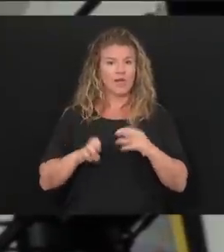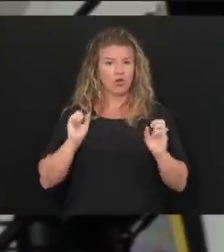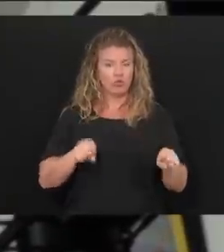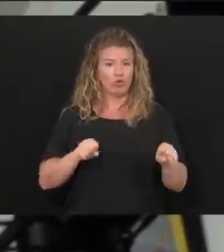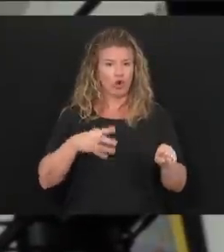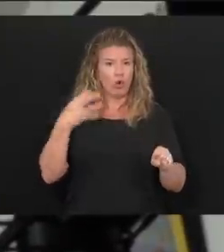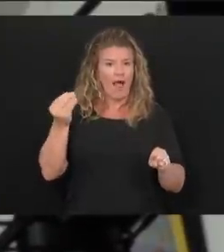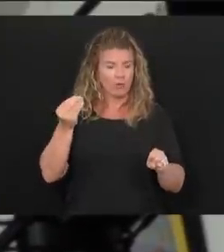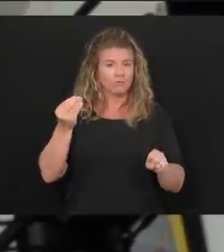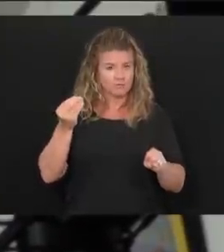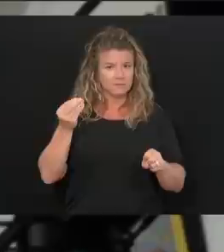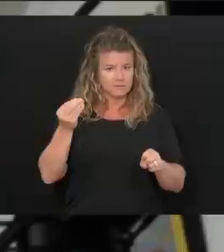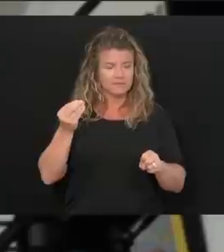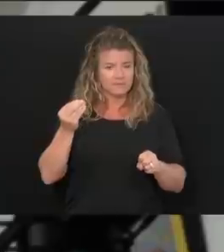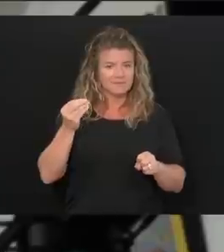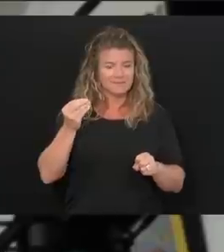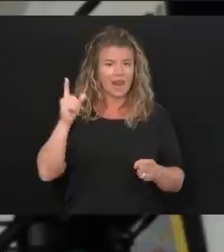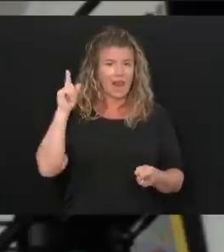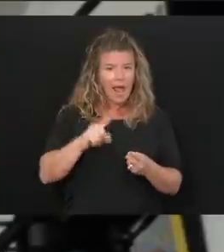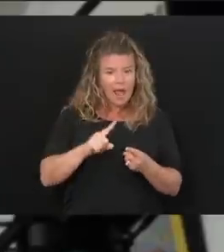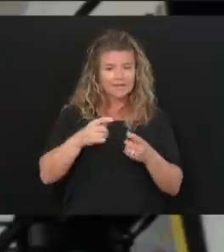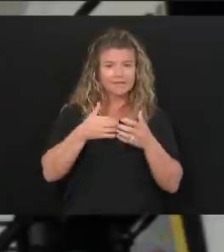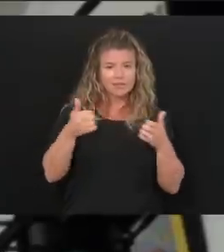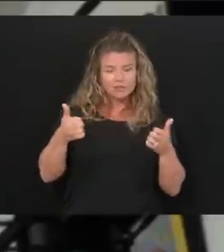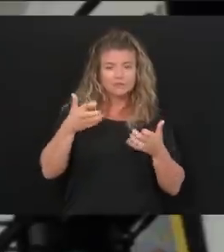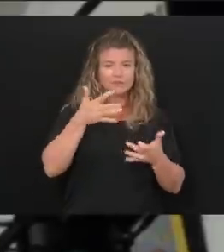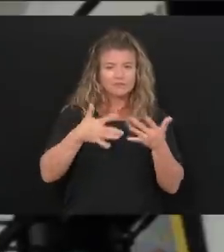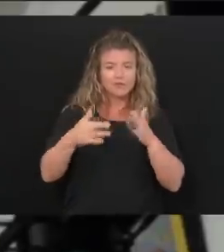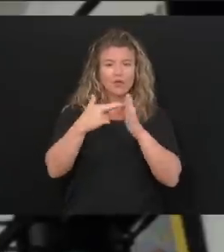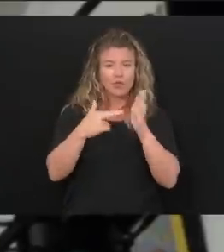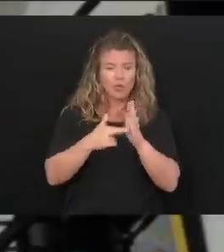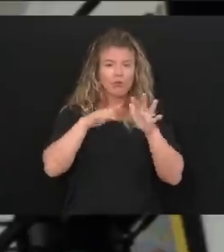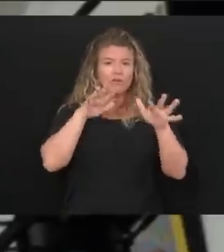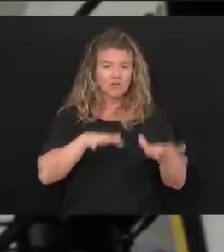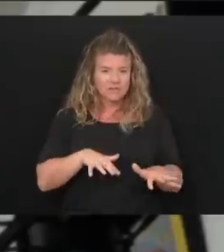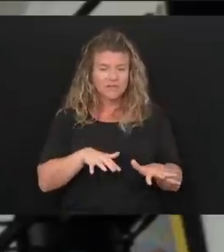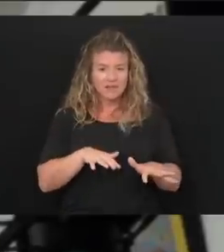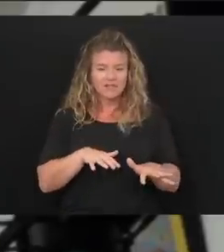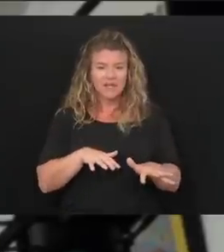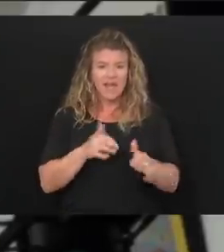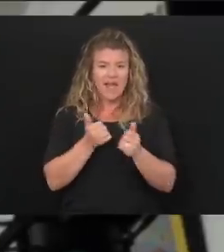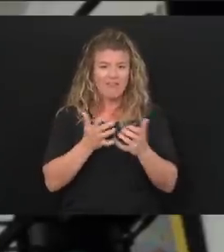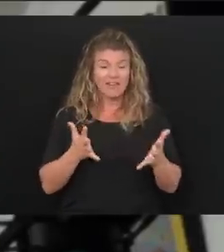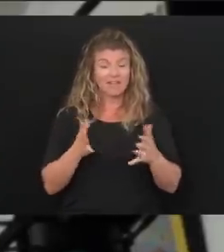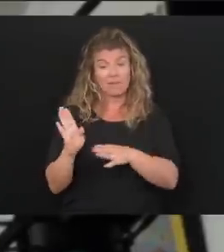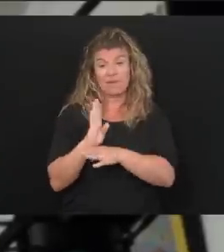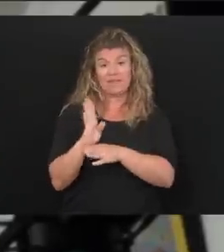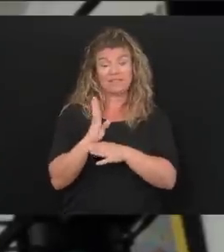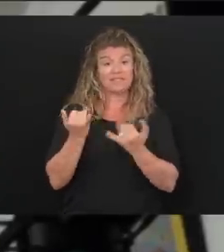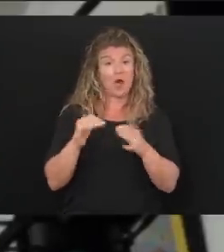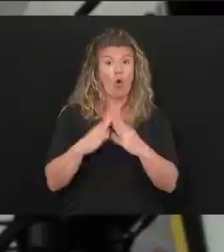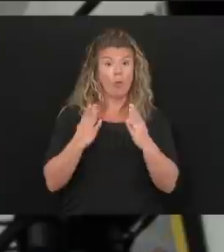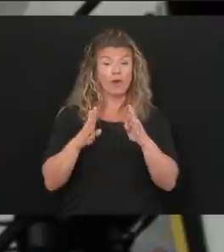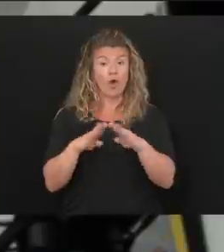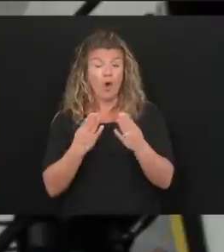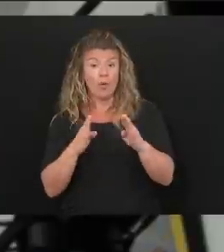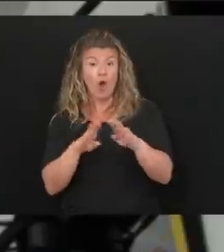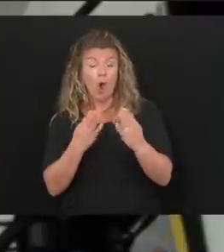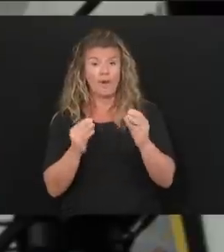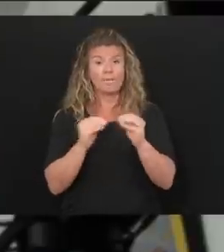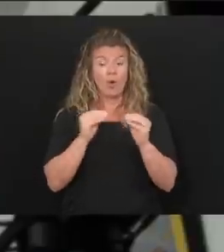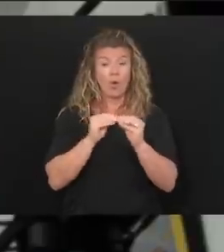lessened social distancing restrictions, more businesses being open and whatnot.